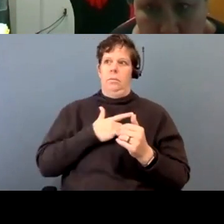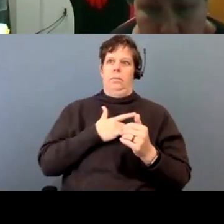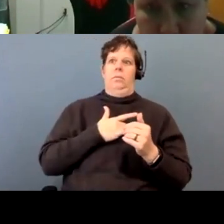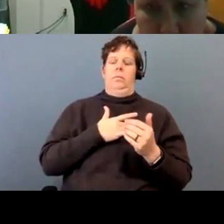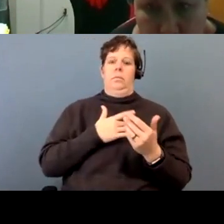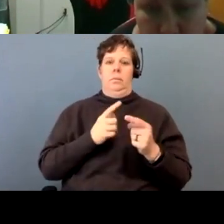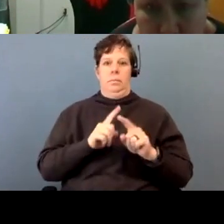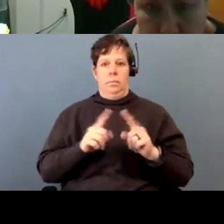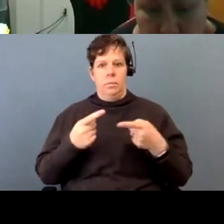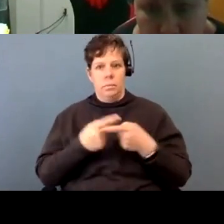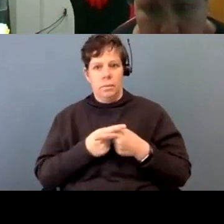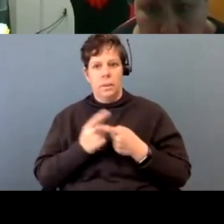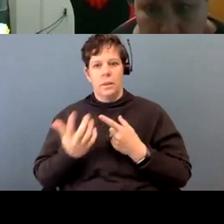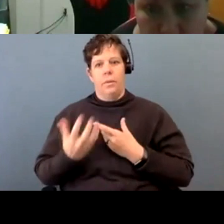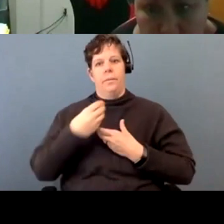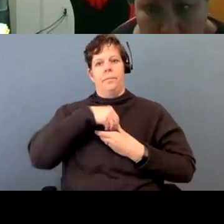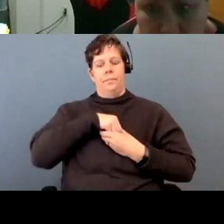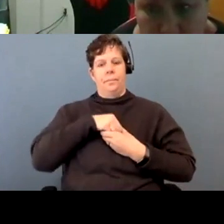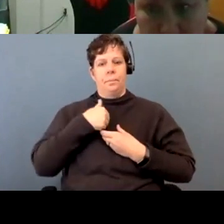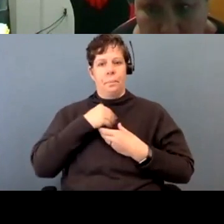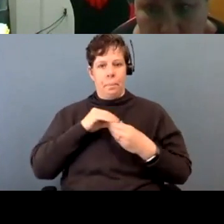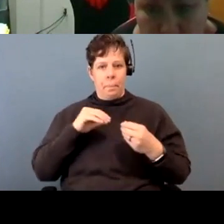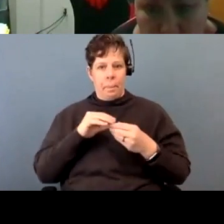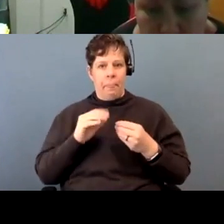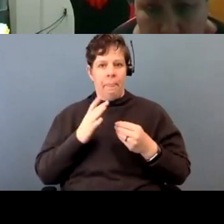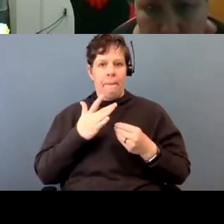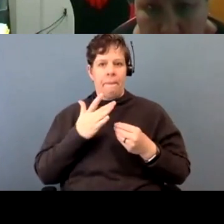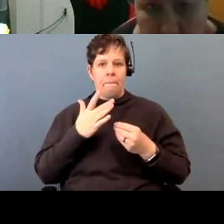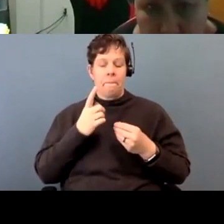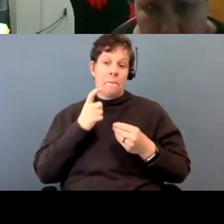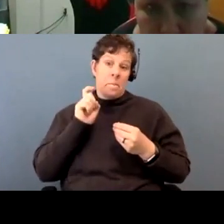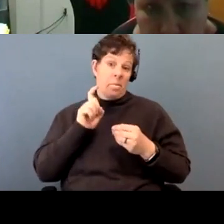because now, now they have that story and they have to acknowledge that.